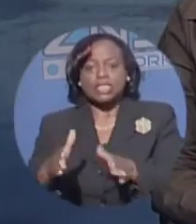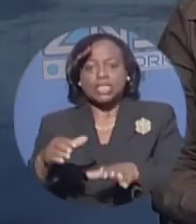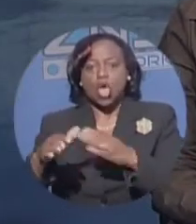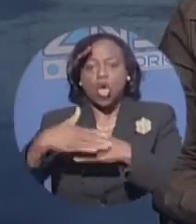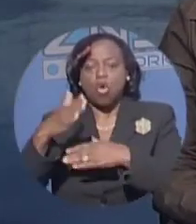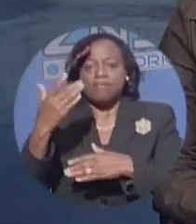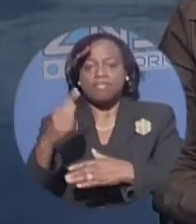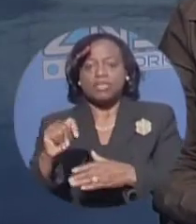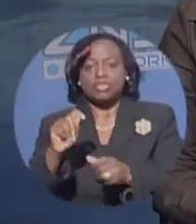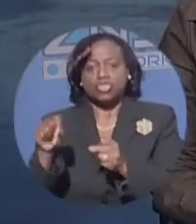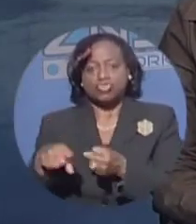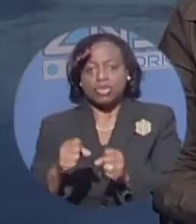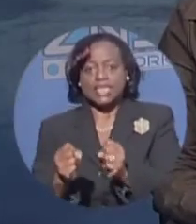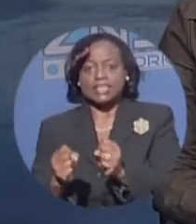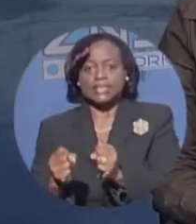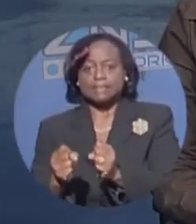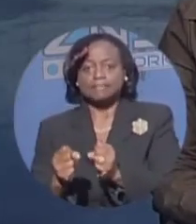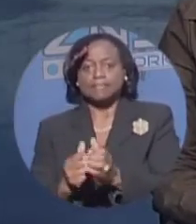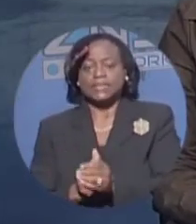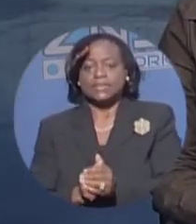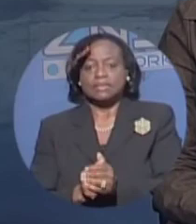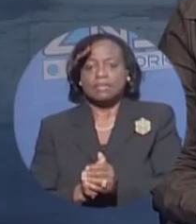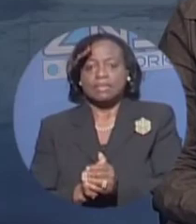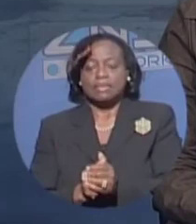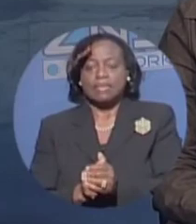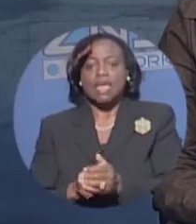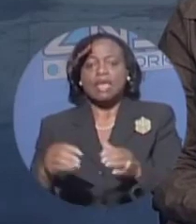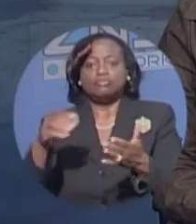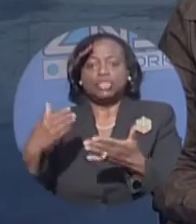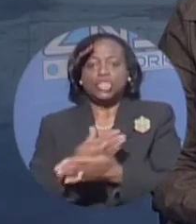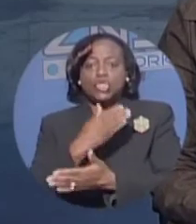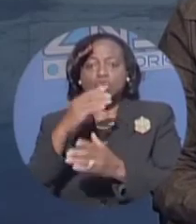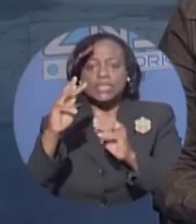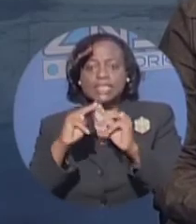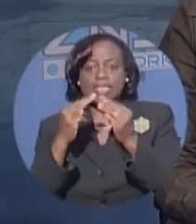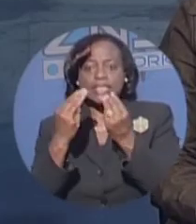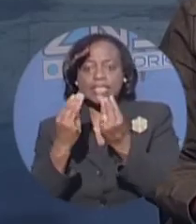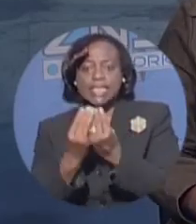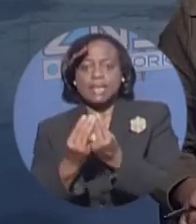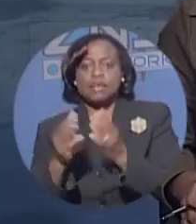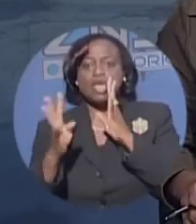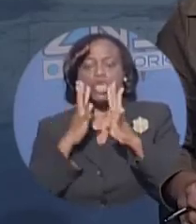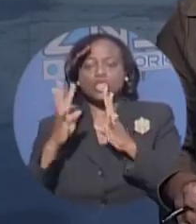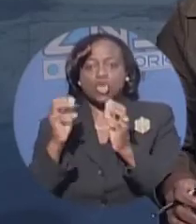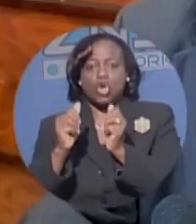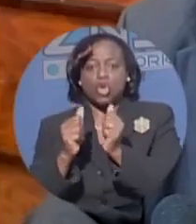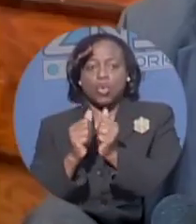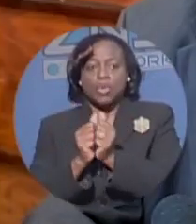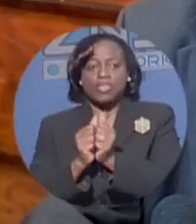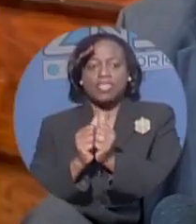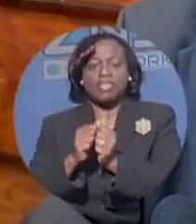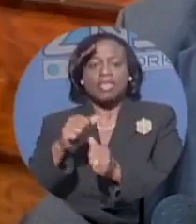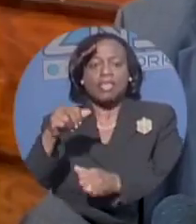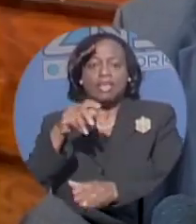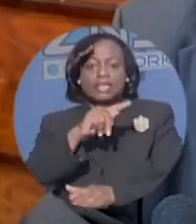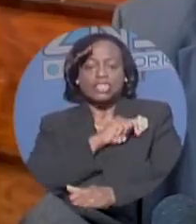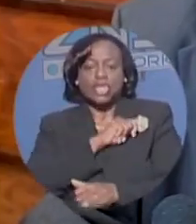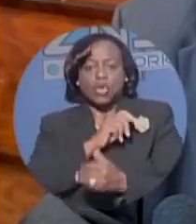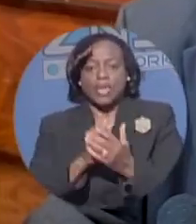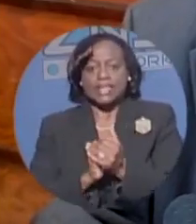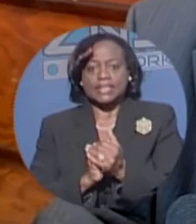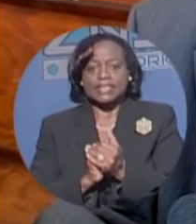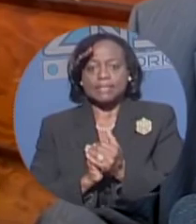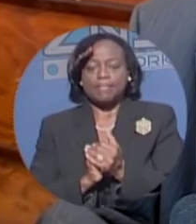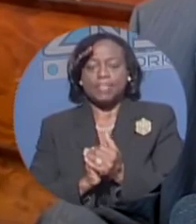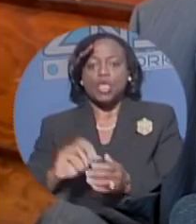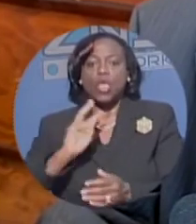when Parliament resumes on Wednesday? Our news team caught up with Turnquist recently, who gave us an idea. Essentially, we're going to have